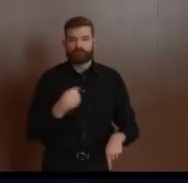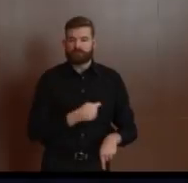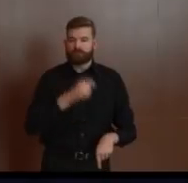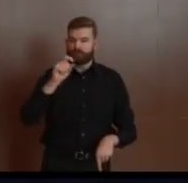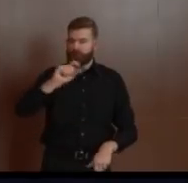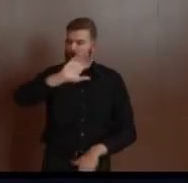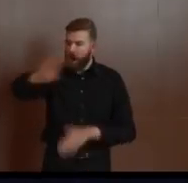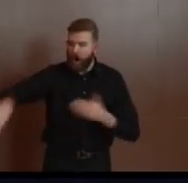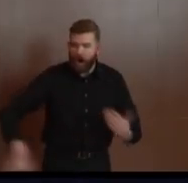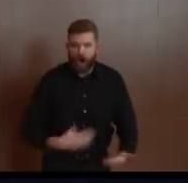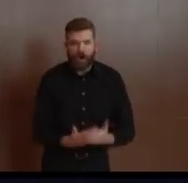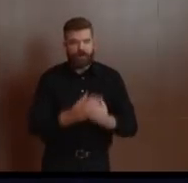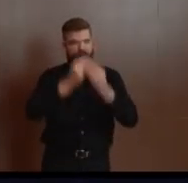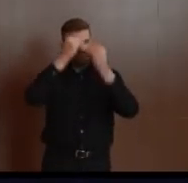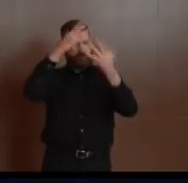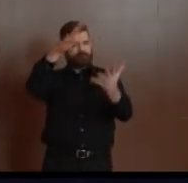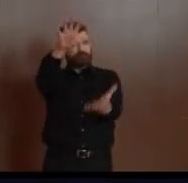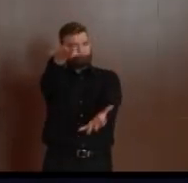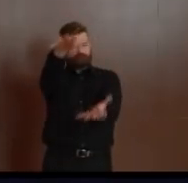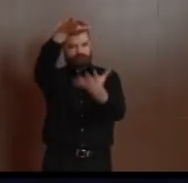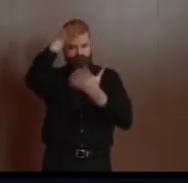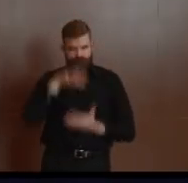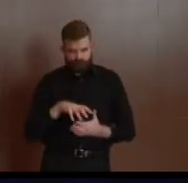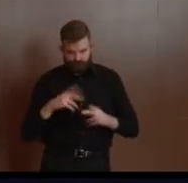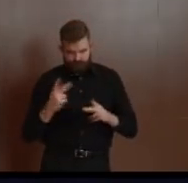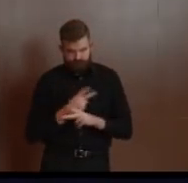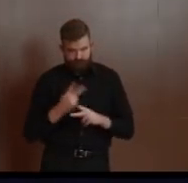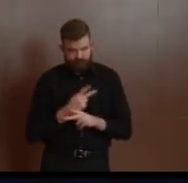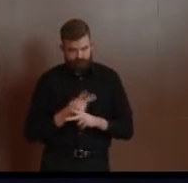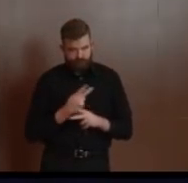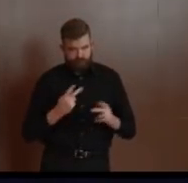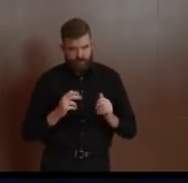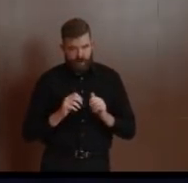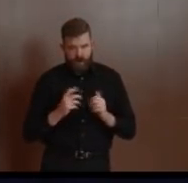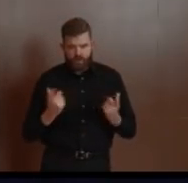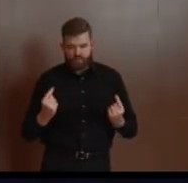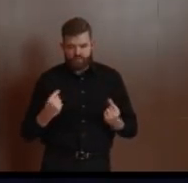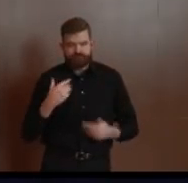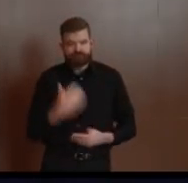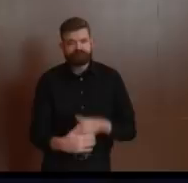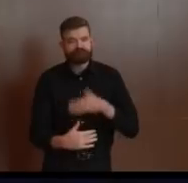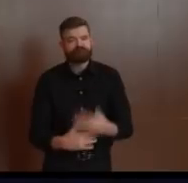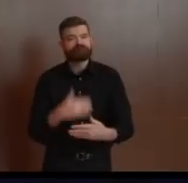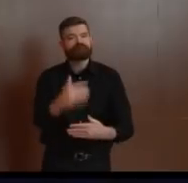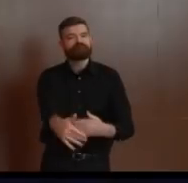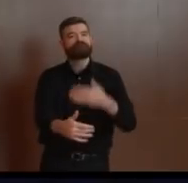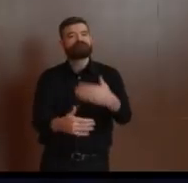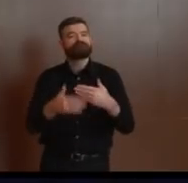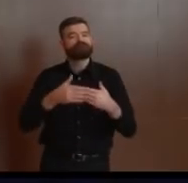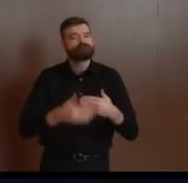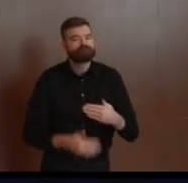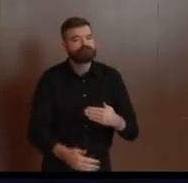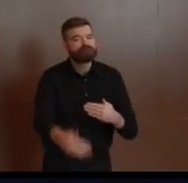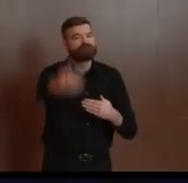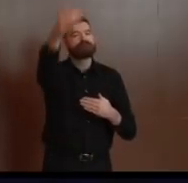decisions and allow the governor to make those as well. Today, I directed all commercial laboratories that are certified to test for